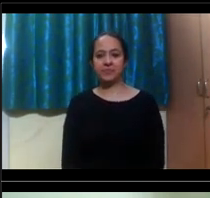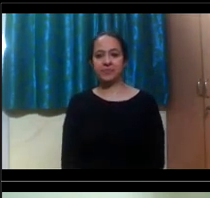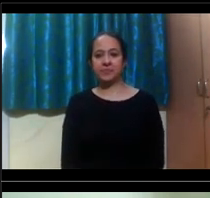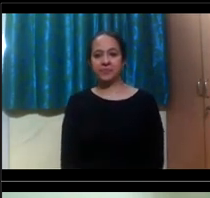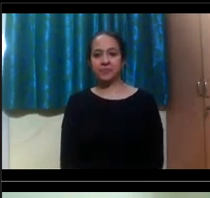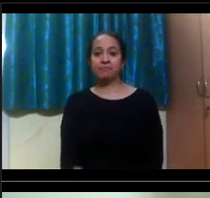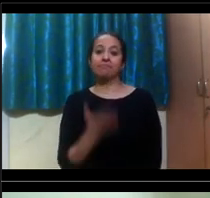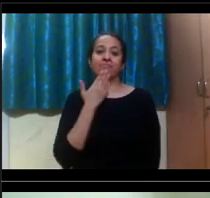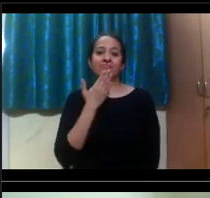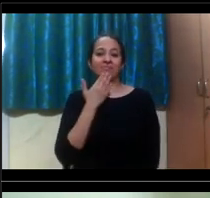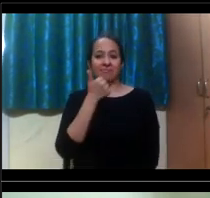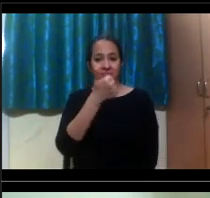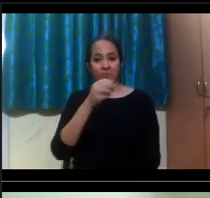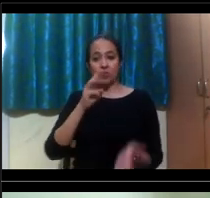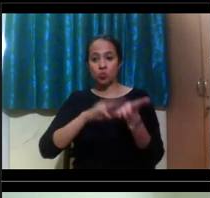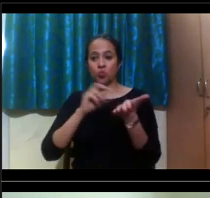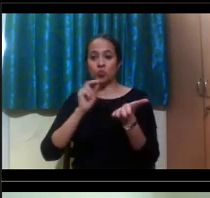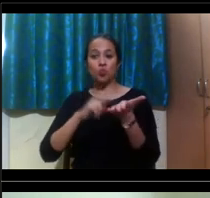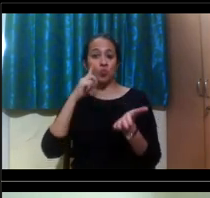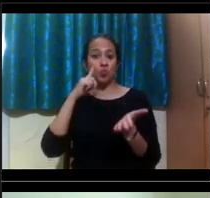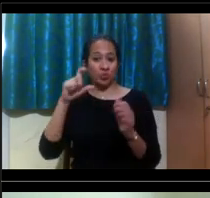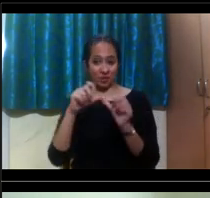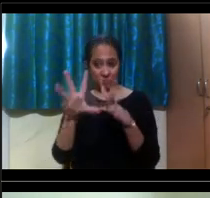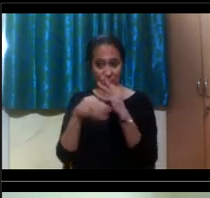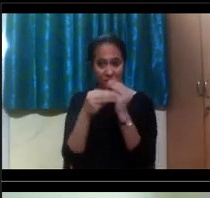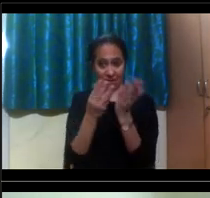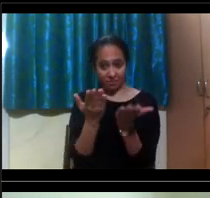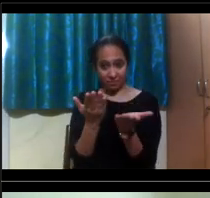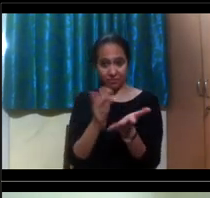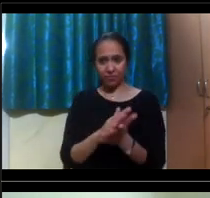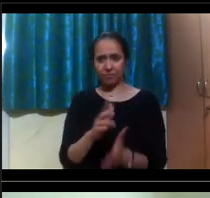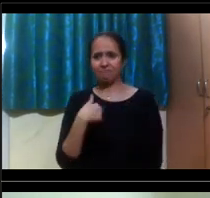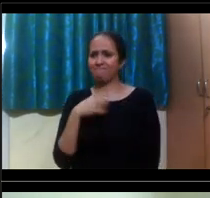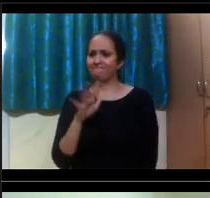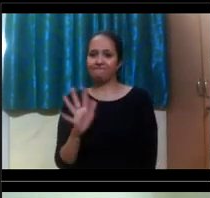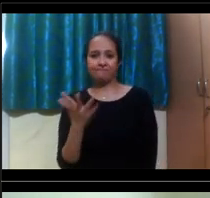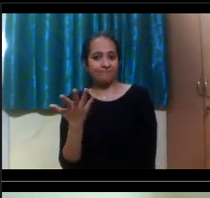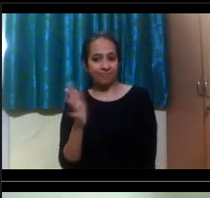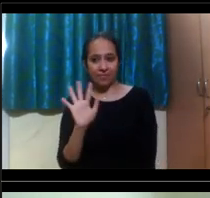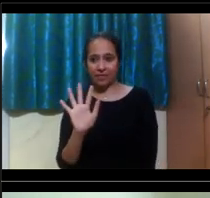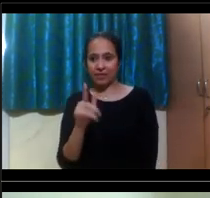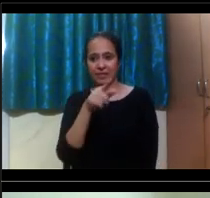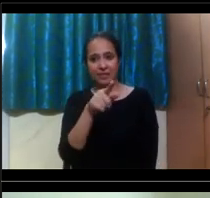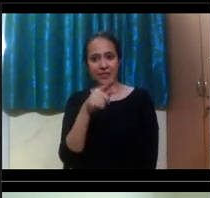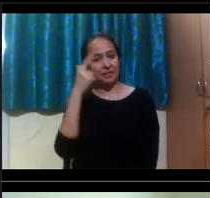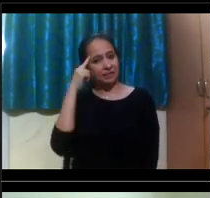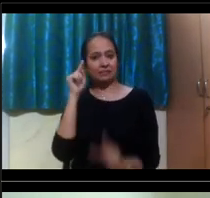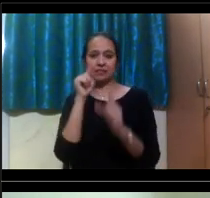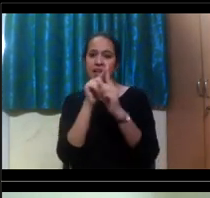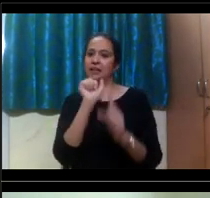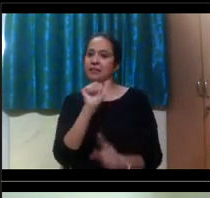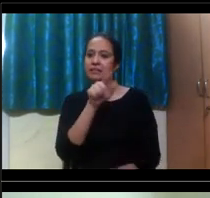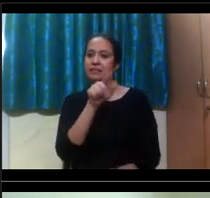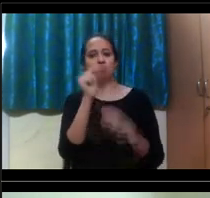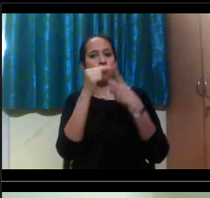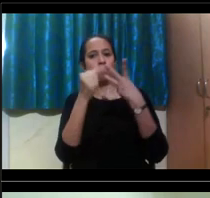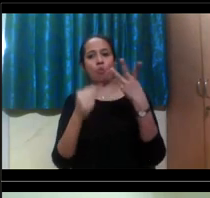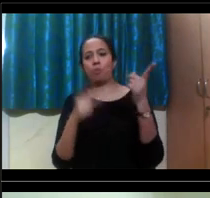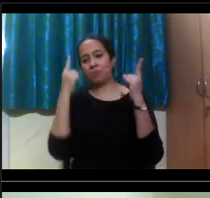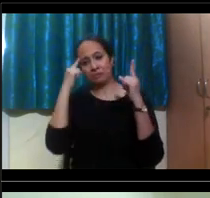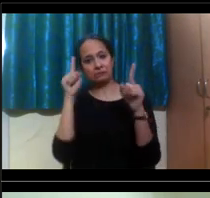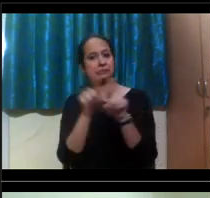Thank you, Justin. Monica, do you want to add anything to that? Yeah, um, I think, you know, I agree with Justin, and I've,